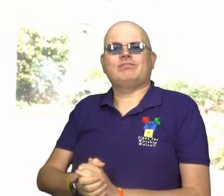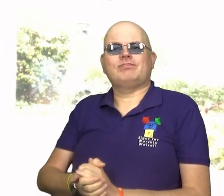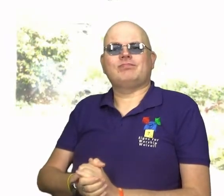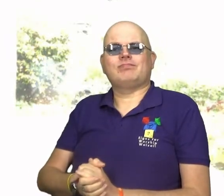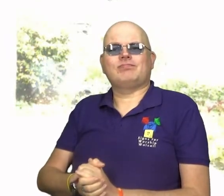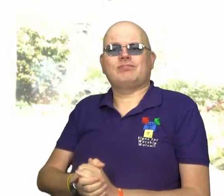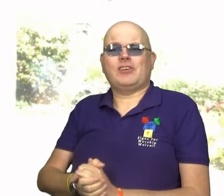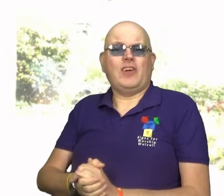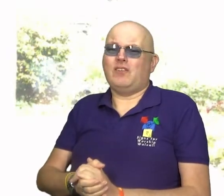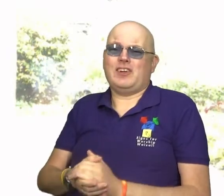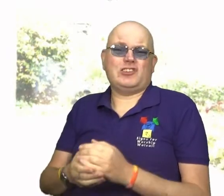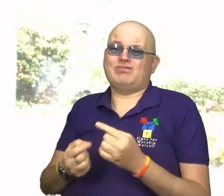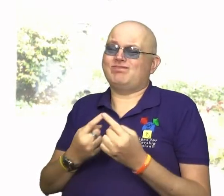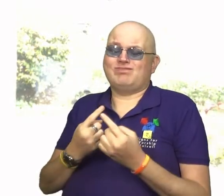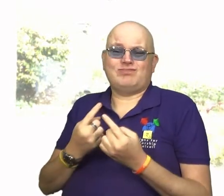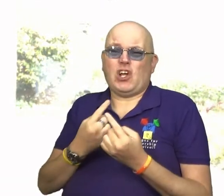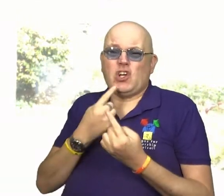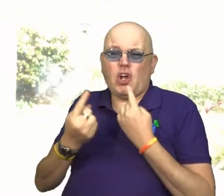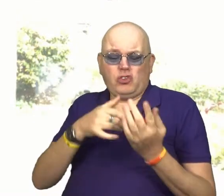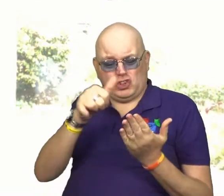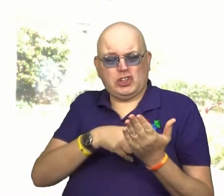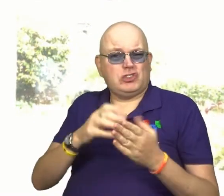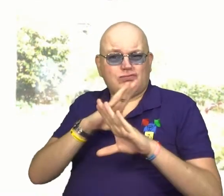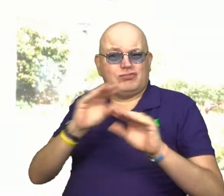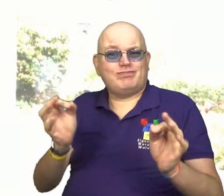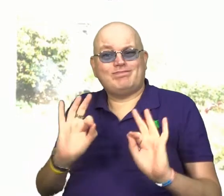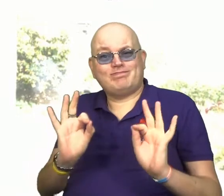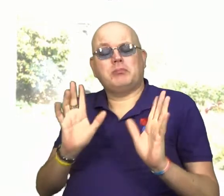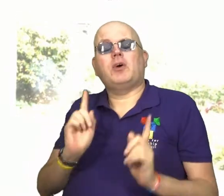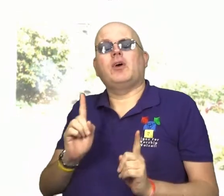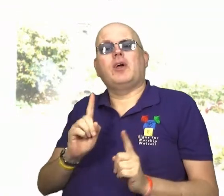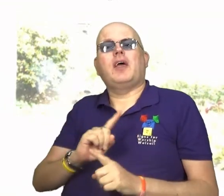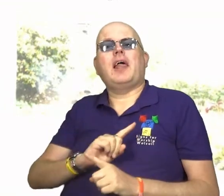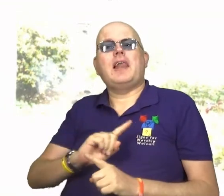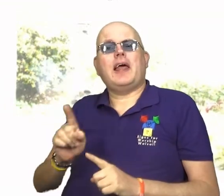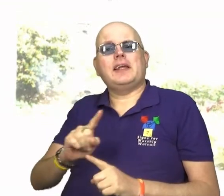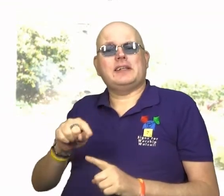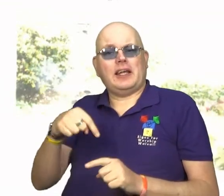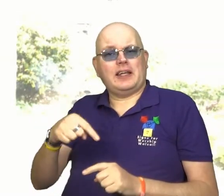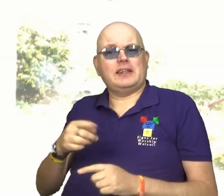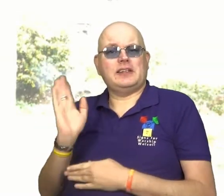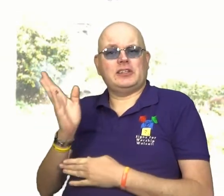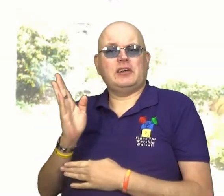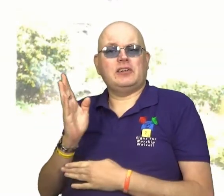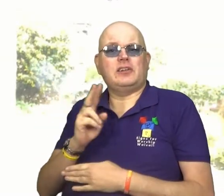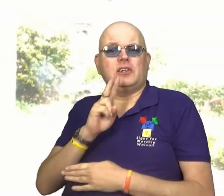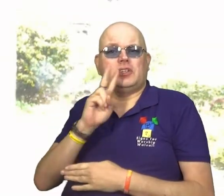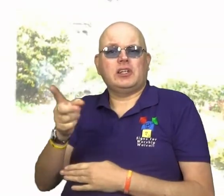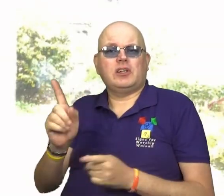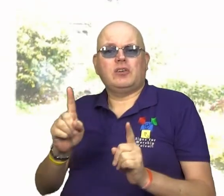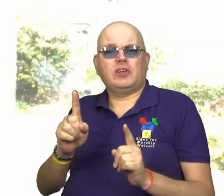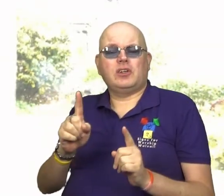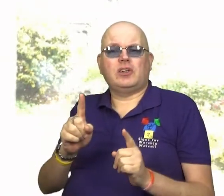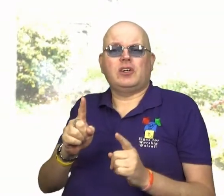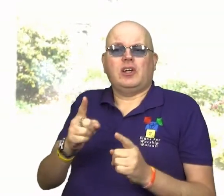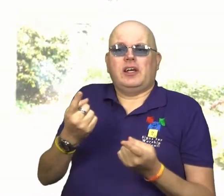We've got no real notices to share with you this week, except to say that later in this service you will see a